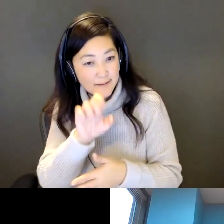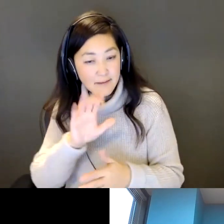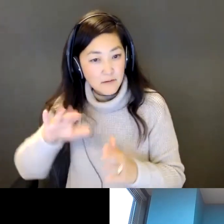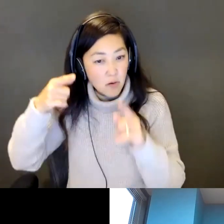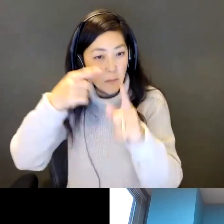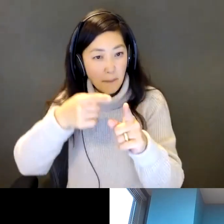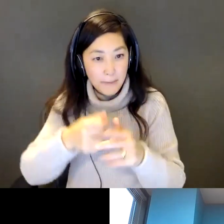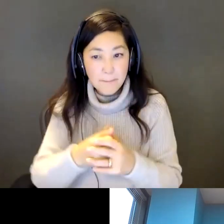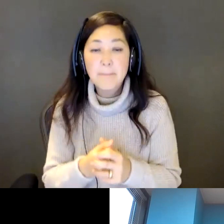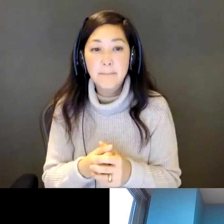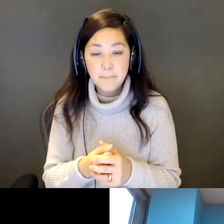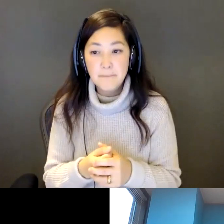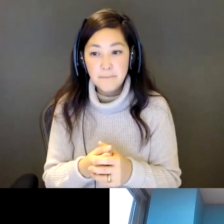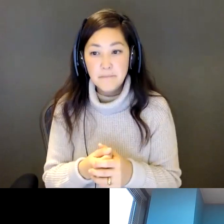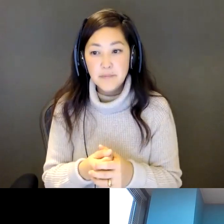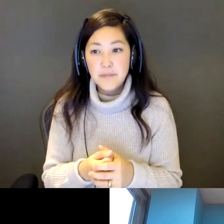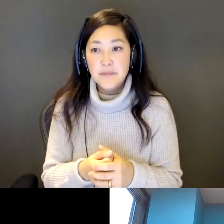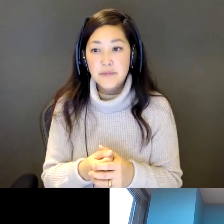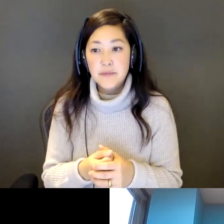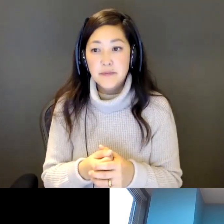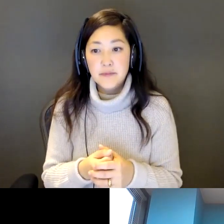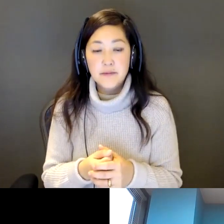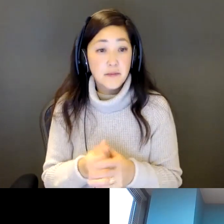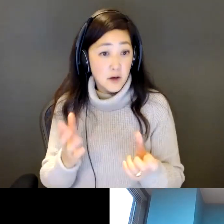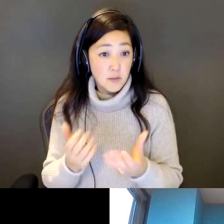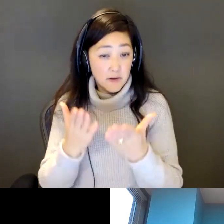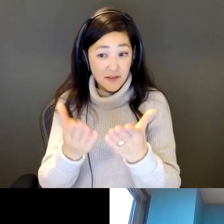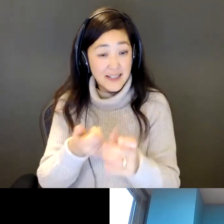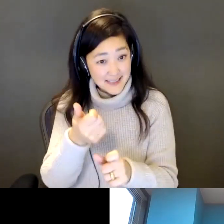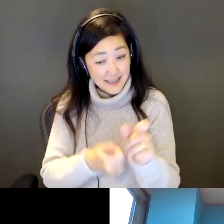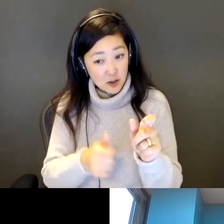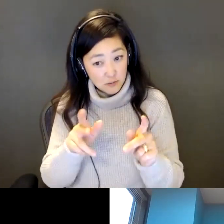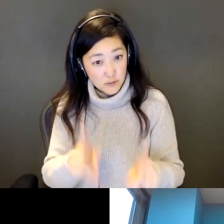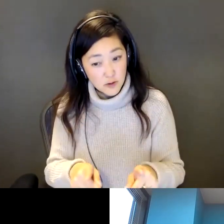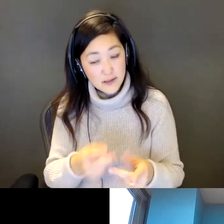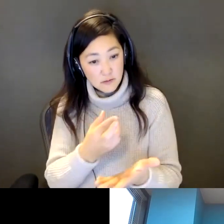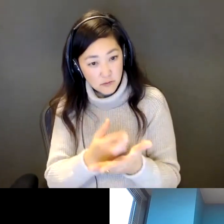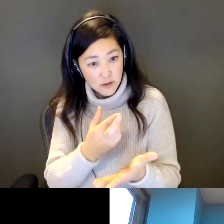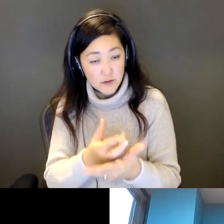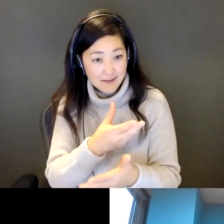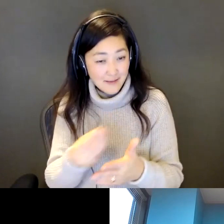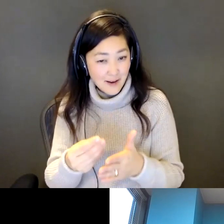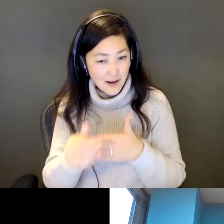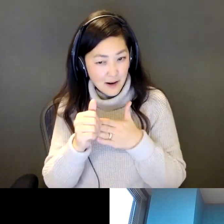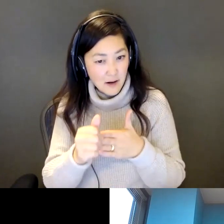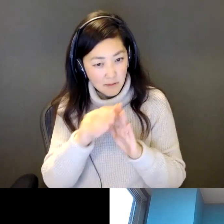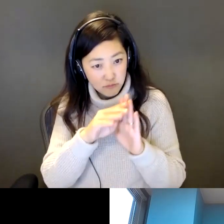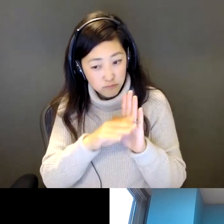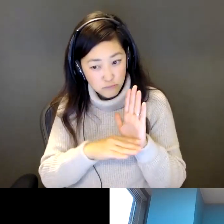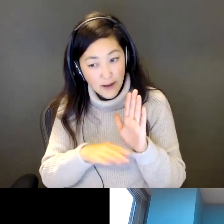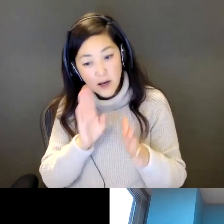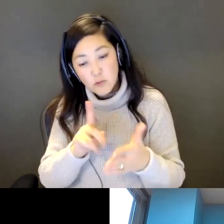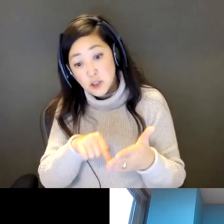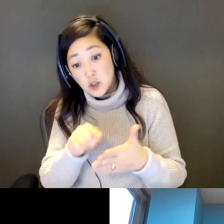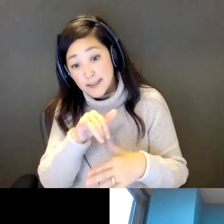And yeah, so we provide all of the participants in the programs and resources and a guide and then check in with them frequently throughout the year